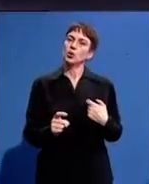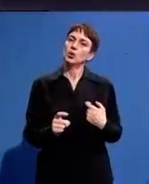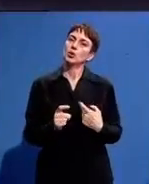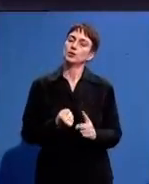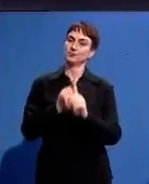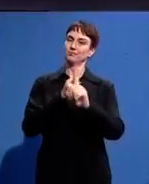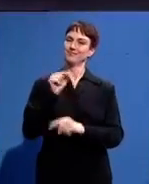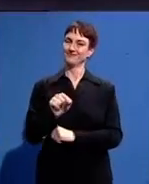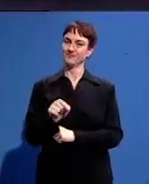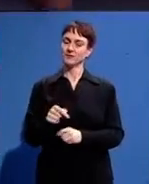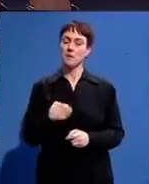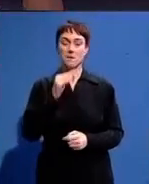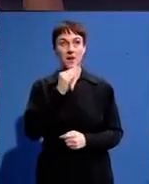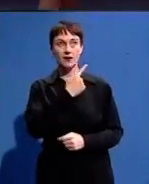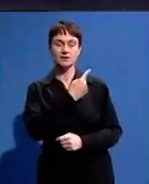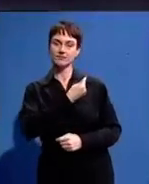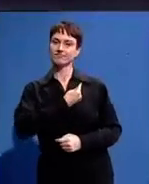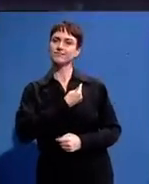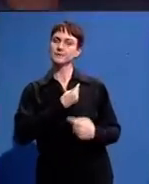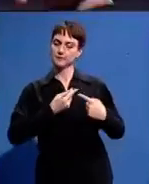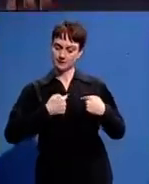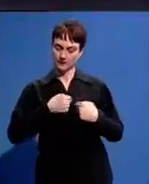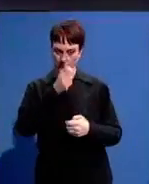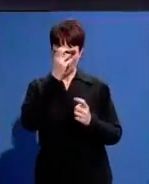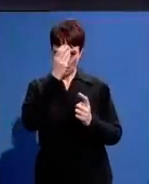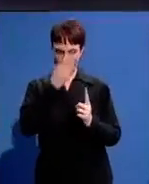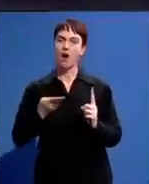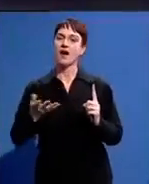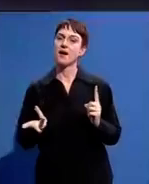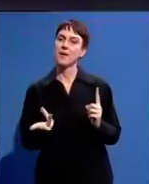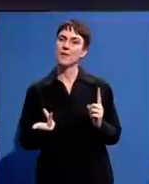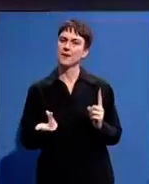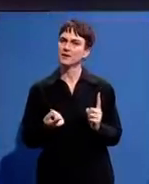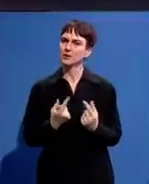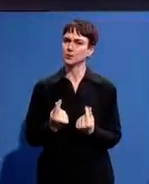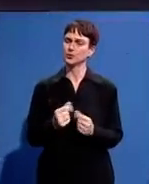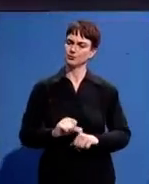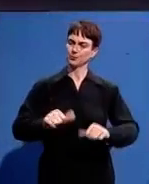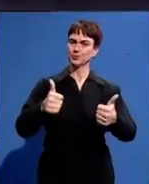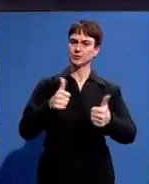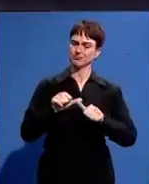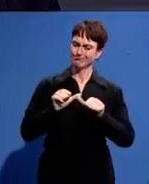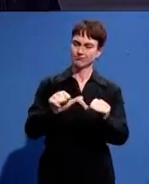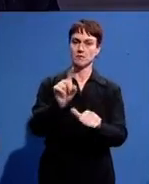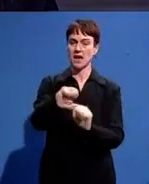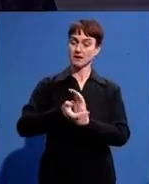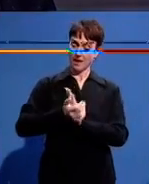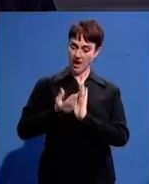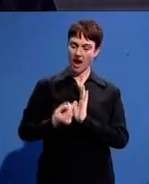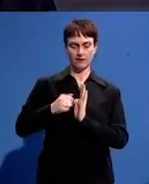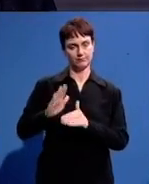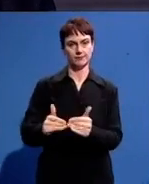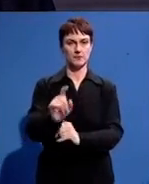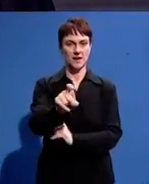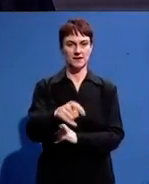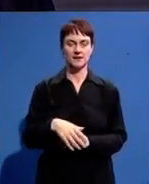think his legacy to honor it it will be for me to keep on doing what I'm doing to the best of my ability and how to deal with challenges